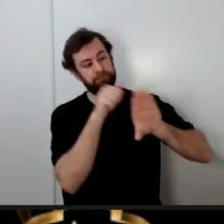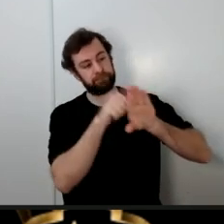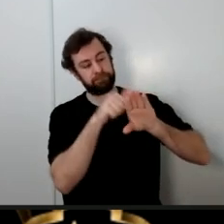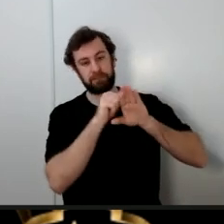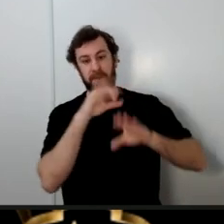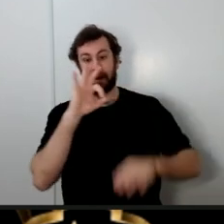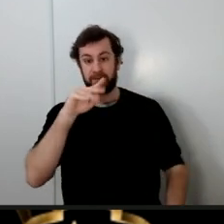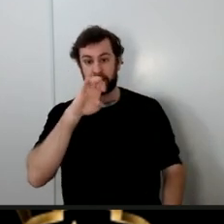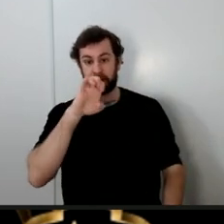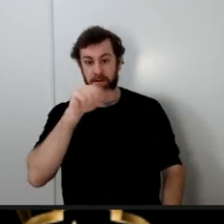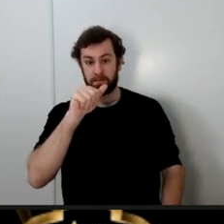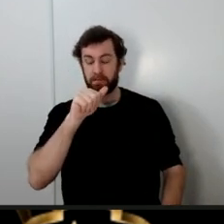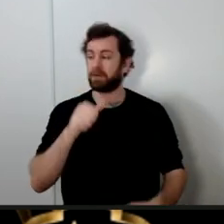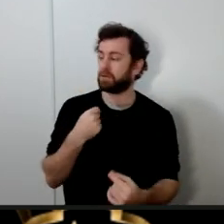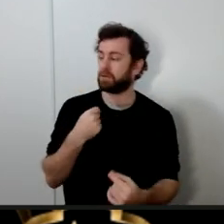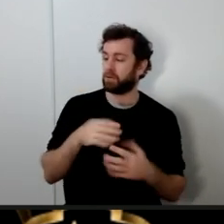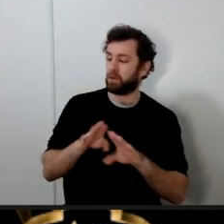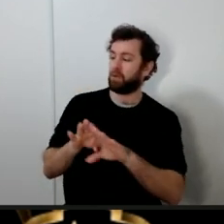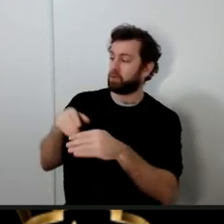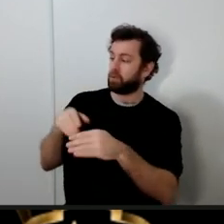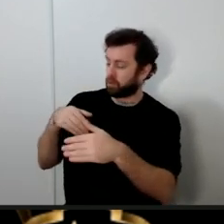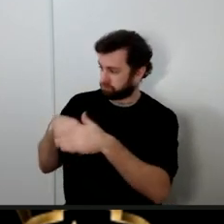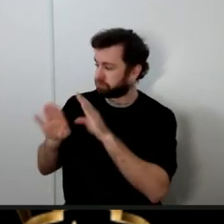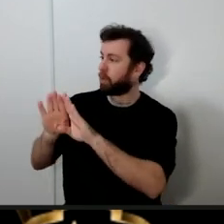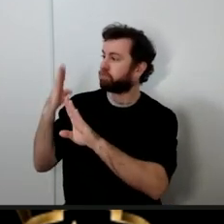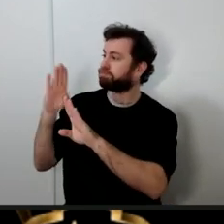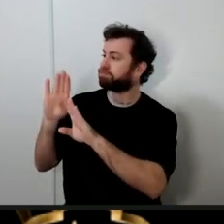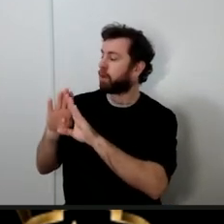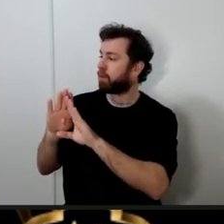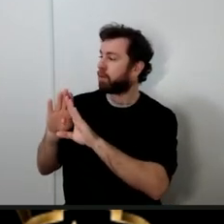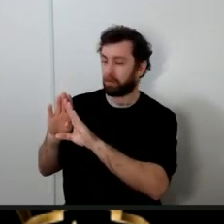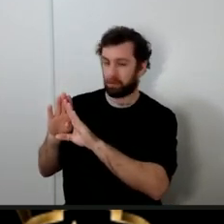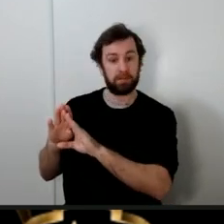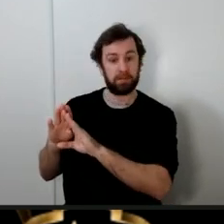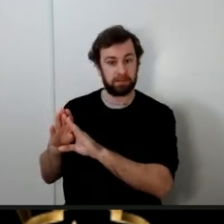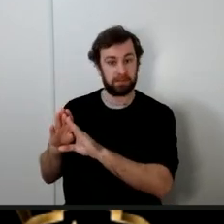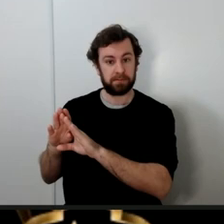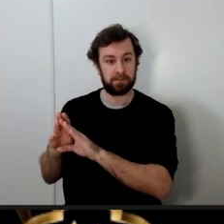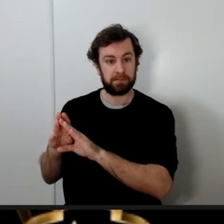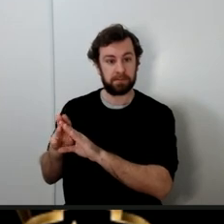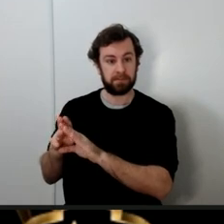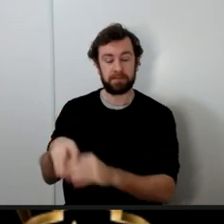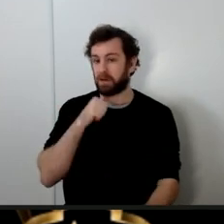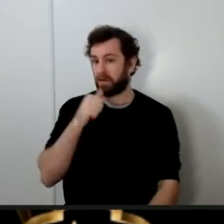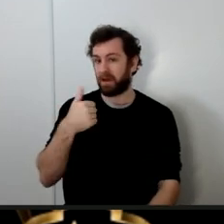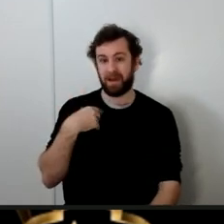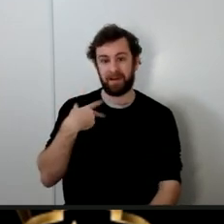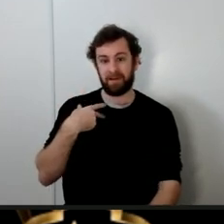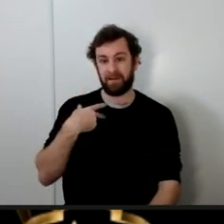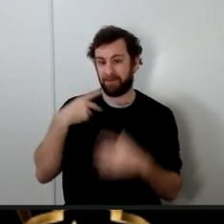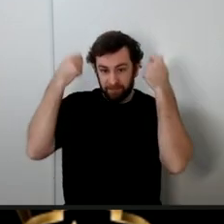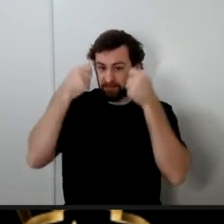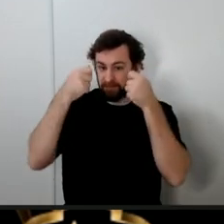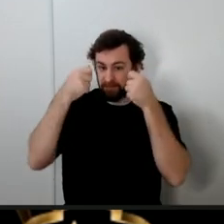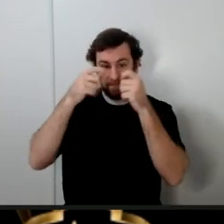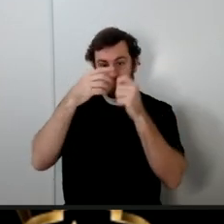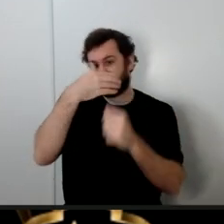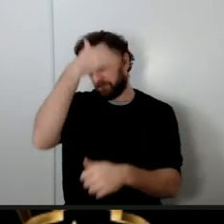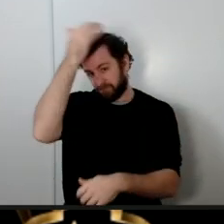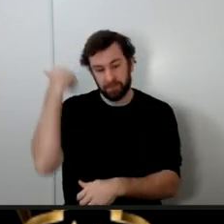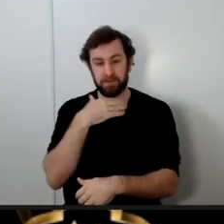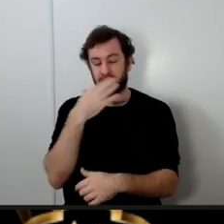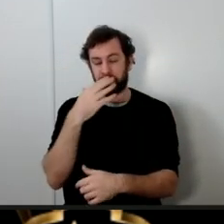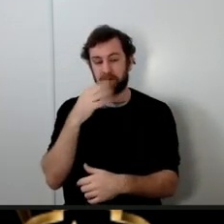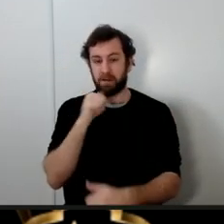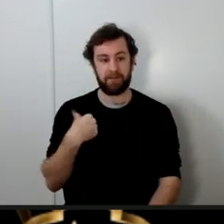she goes to open the door and remember historical accounts tell us that she was not even wearing the full veil that means the